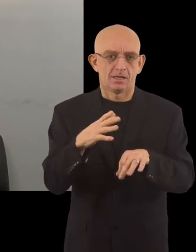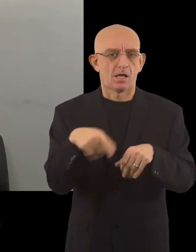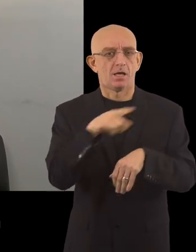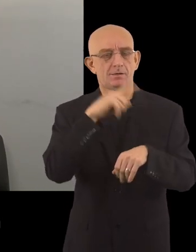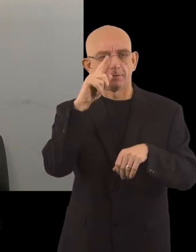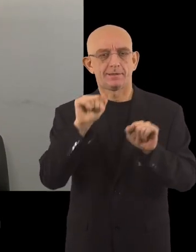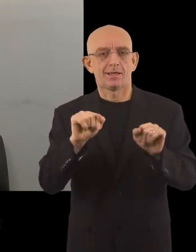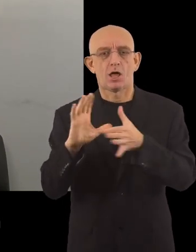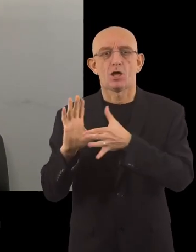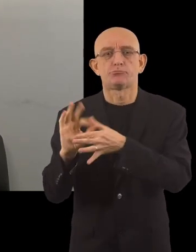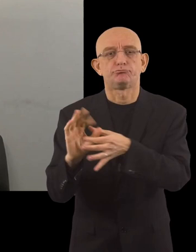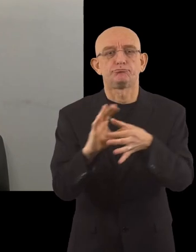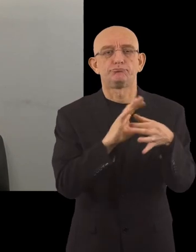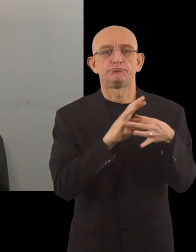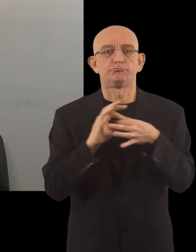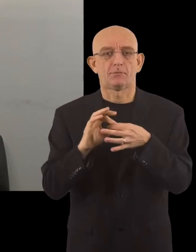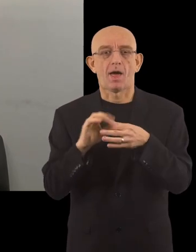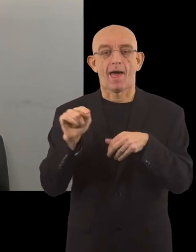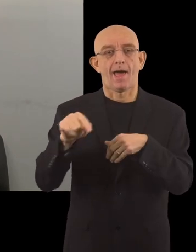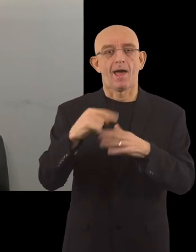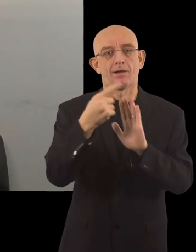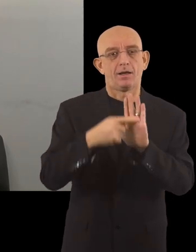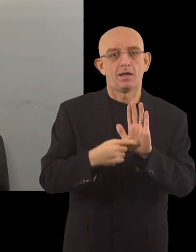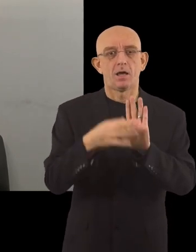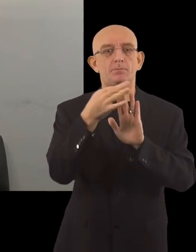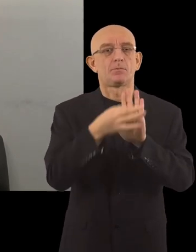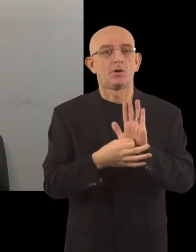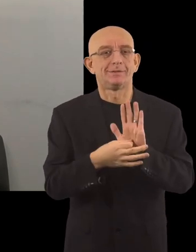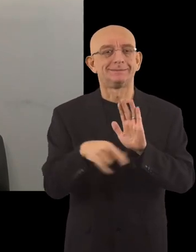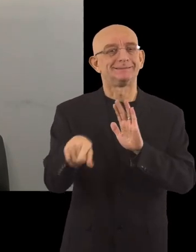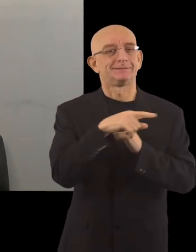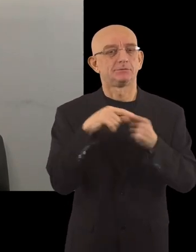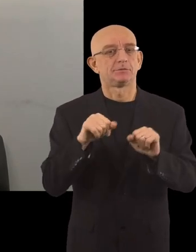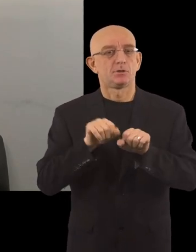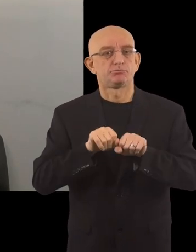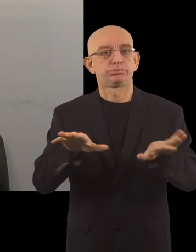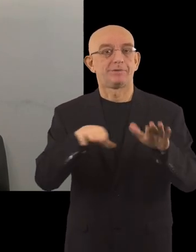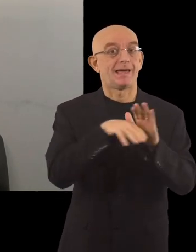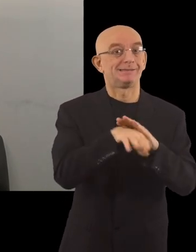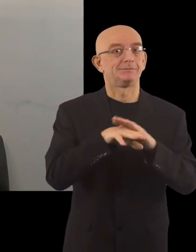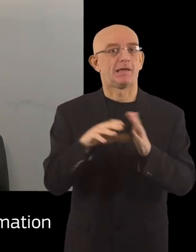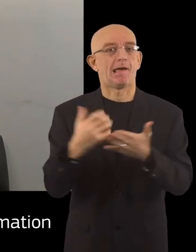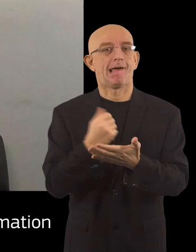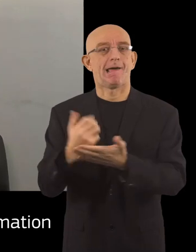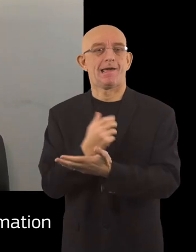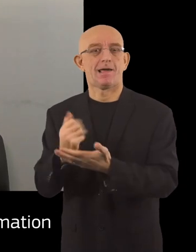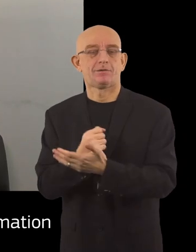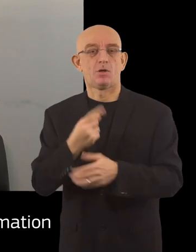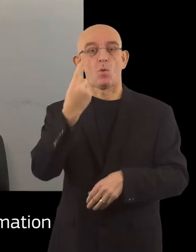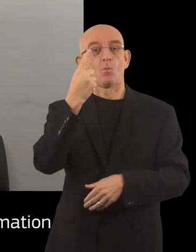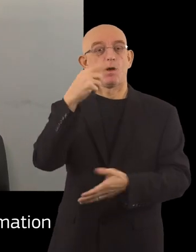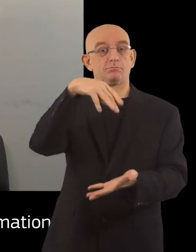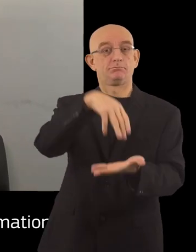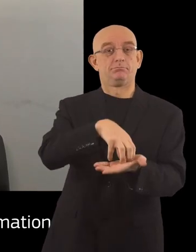followed an holistic approach to ensure coordinated policies for a widespread accessibility. The one-stop